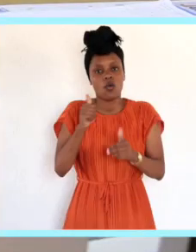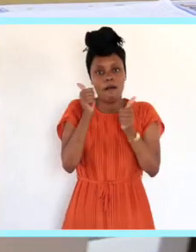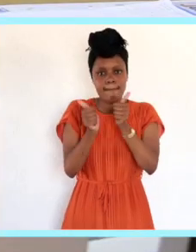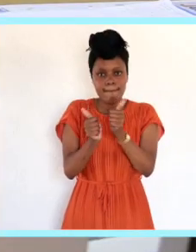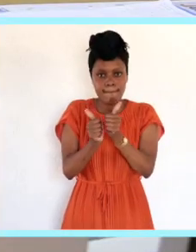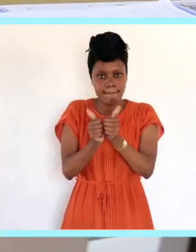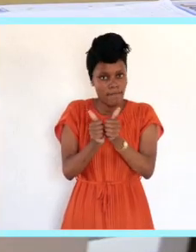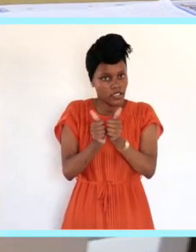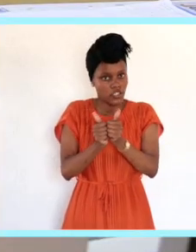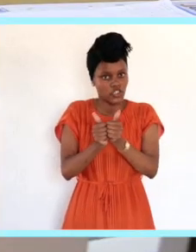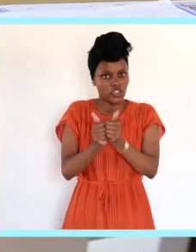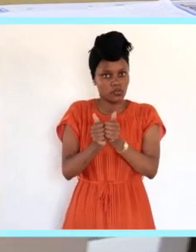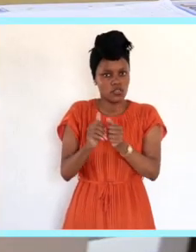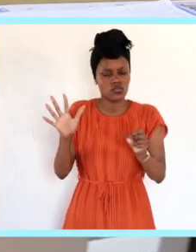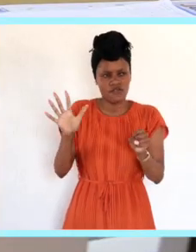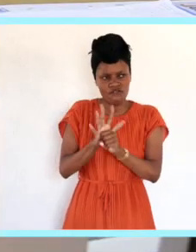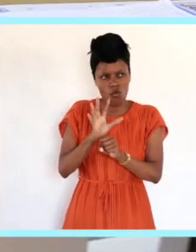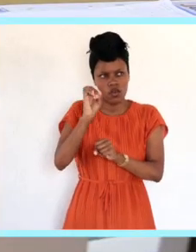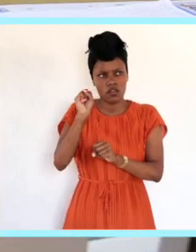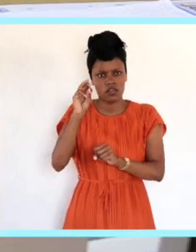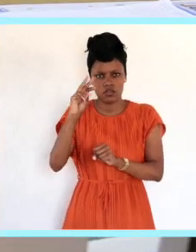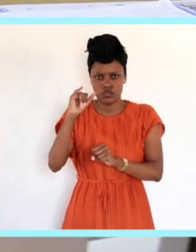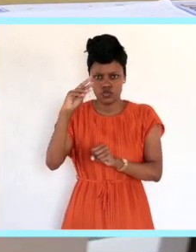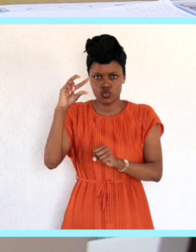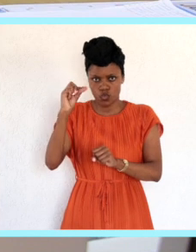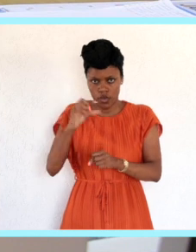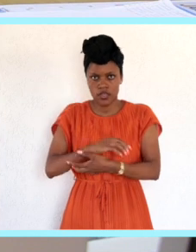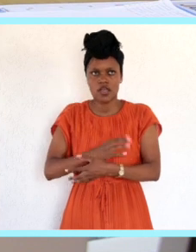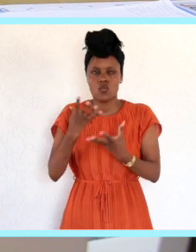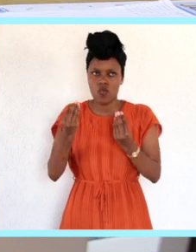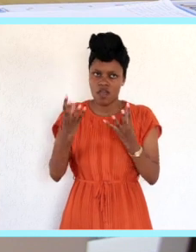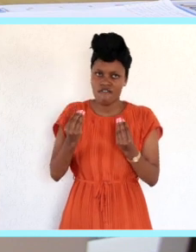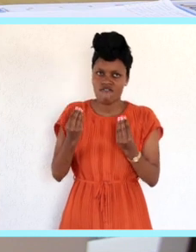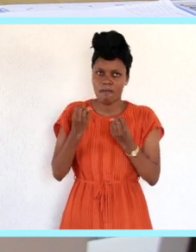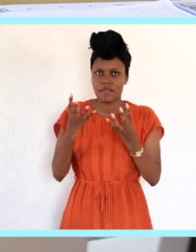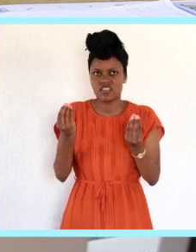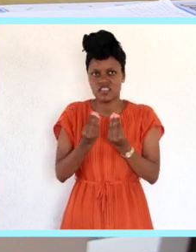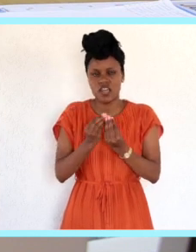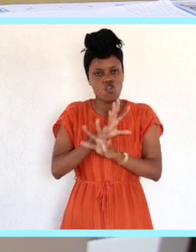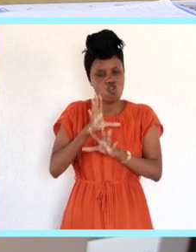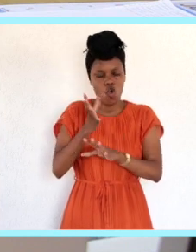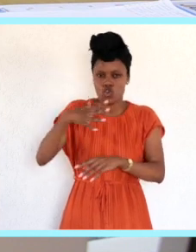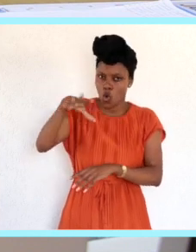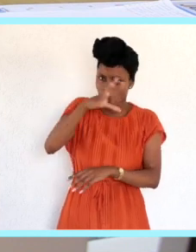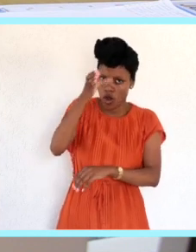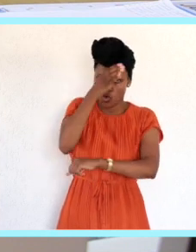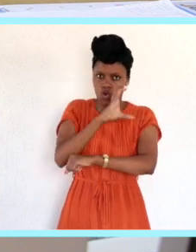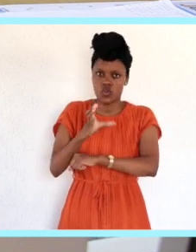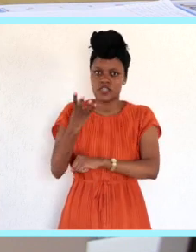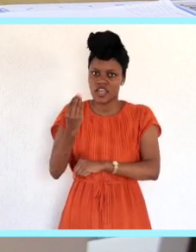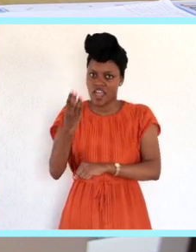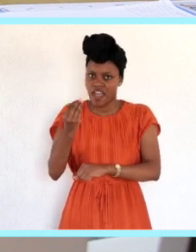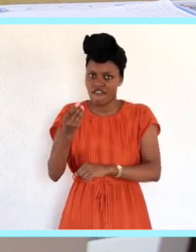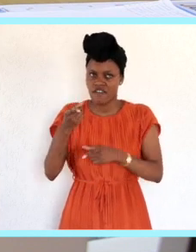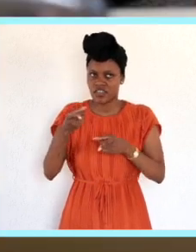The fact that our partnership with Cisco is in full swing and we've incorporated that, so that's definitely not all the colleges